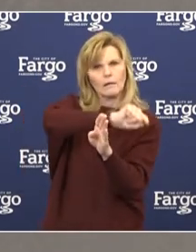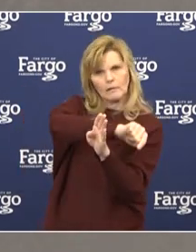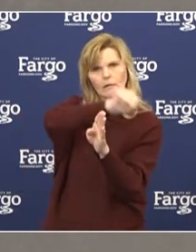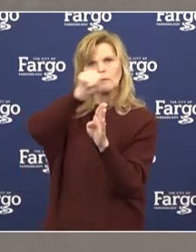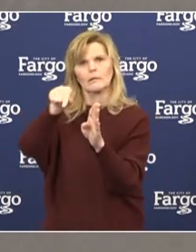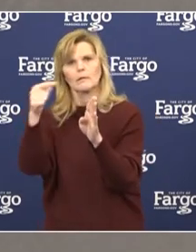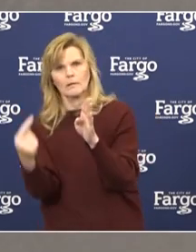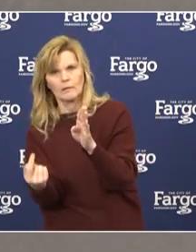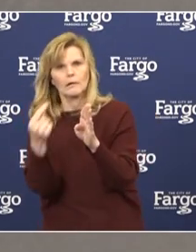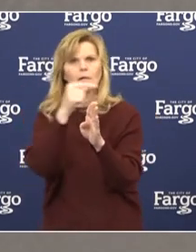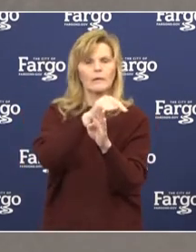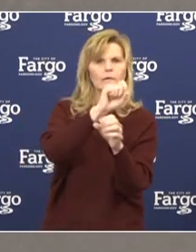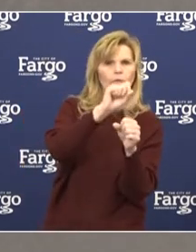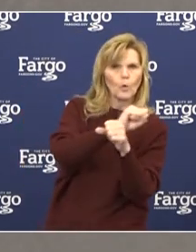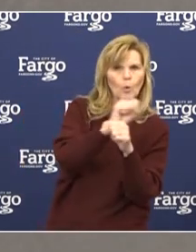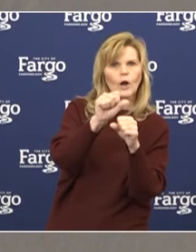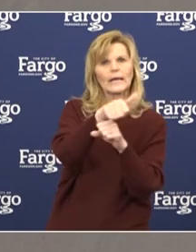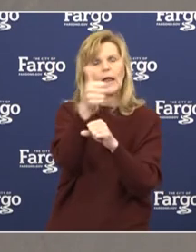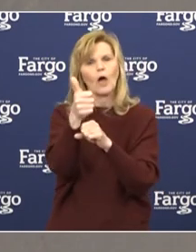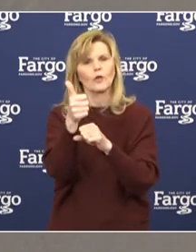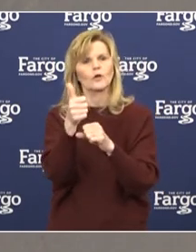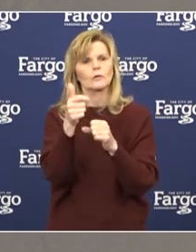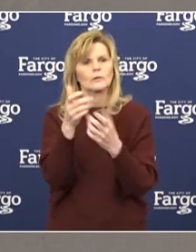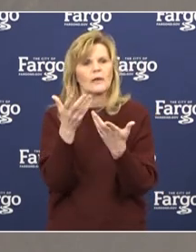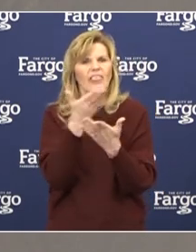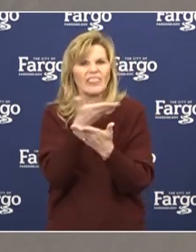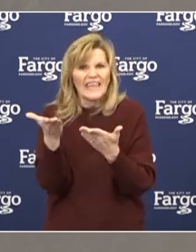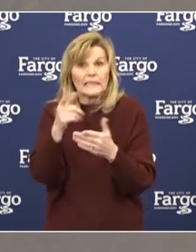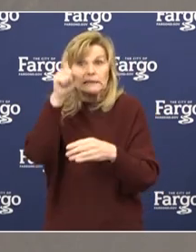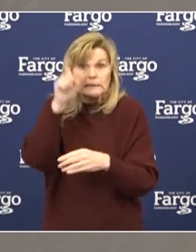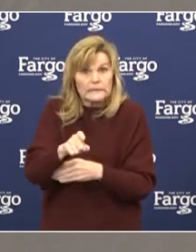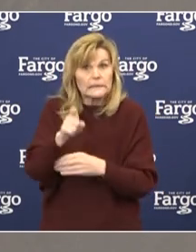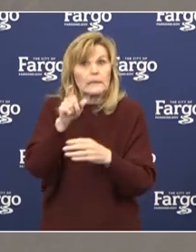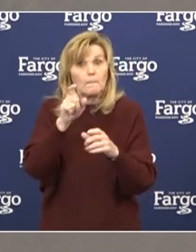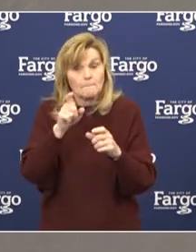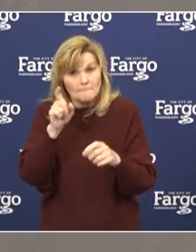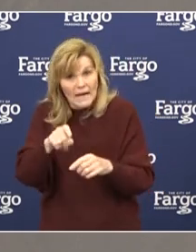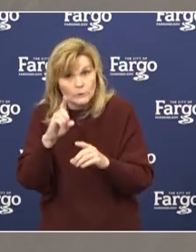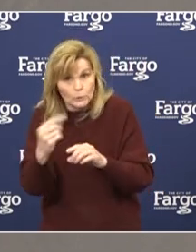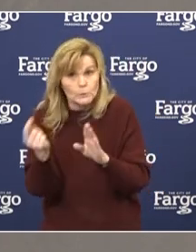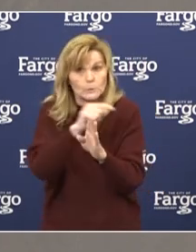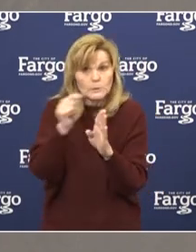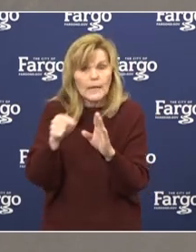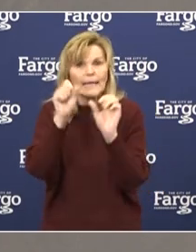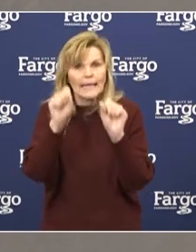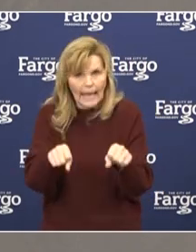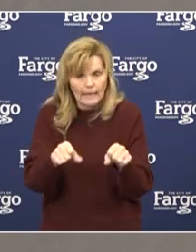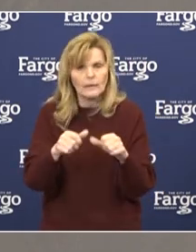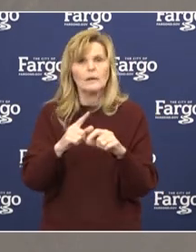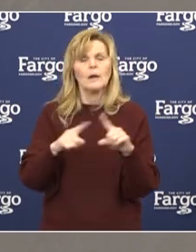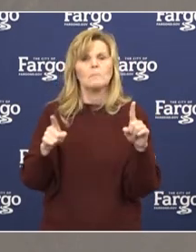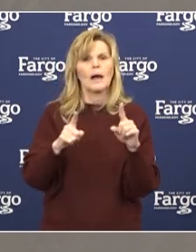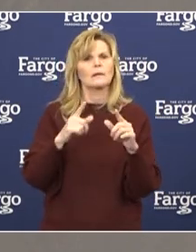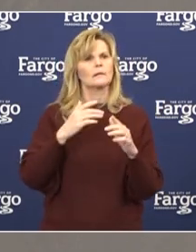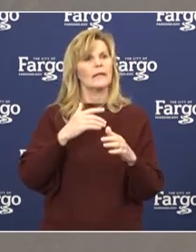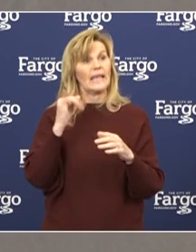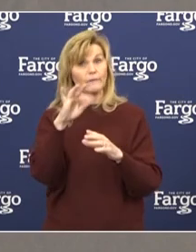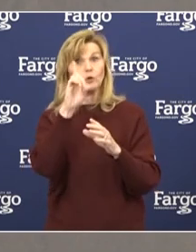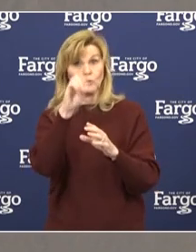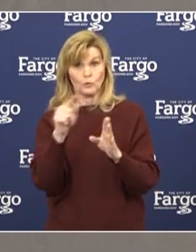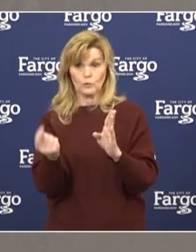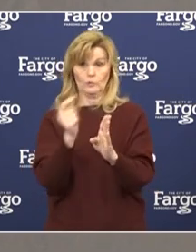state border for work and other essential purposes under their respective state guidelines, but also to respect social distancing